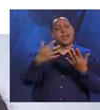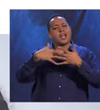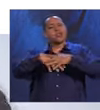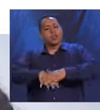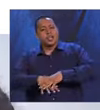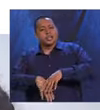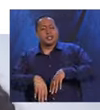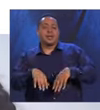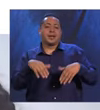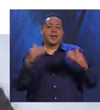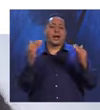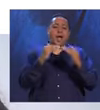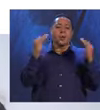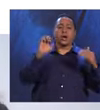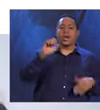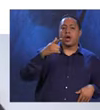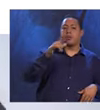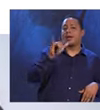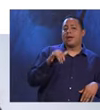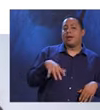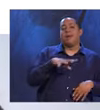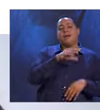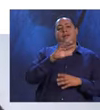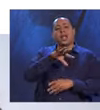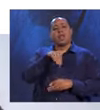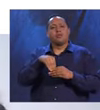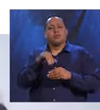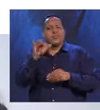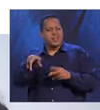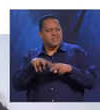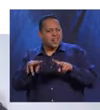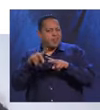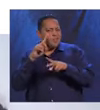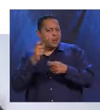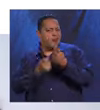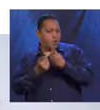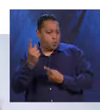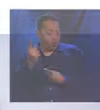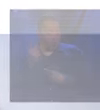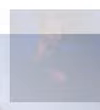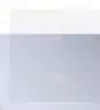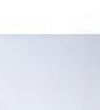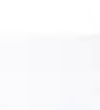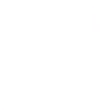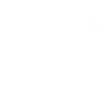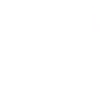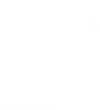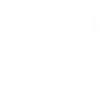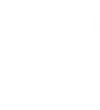integration and equity and inclusion is just of value to everyone.